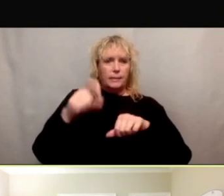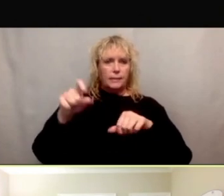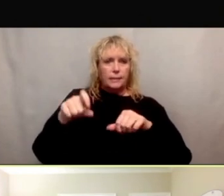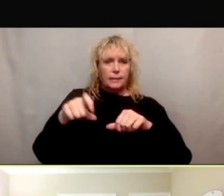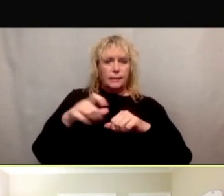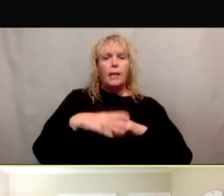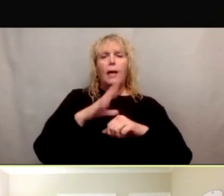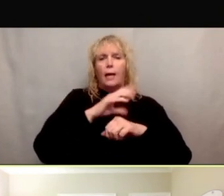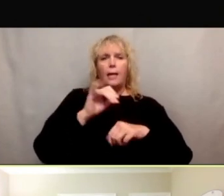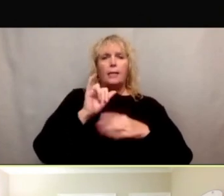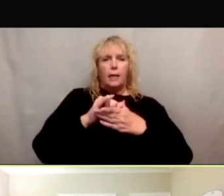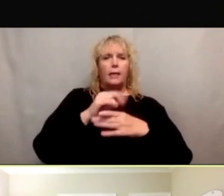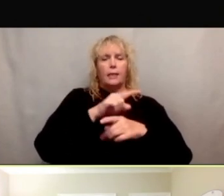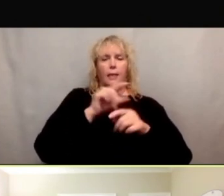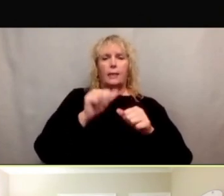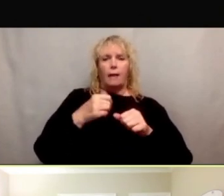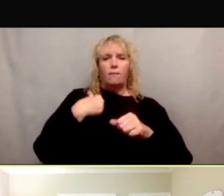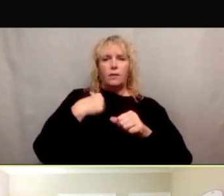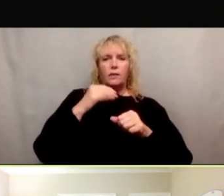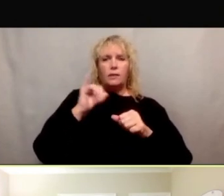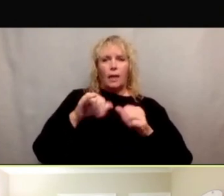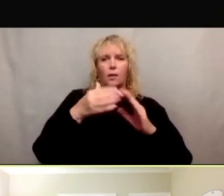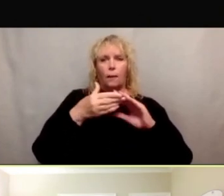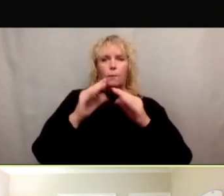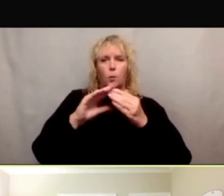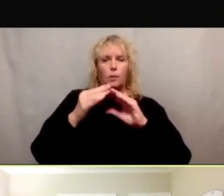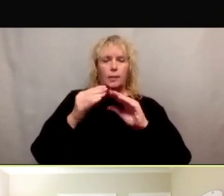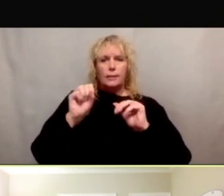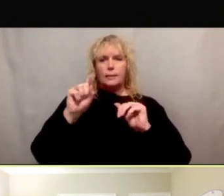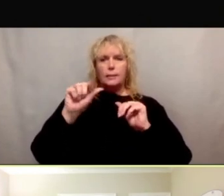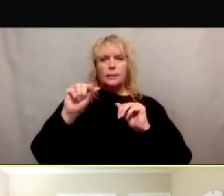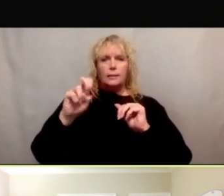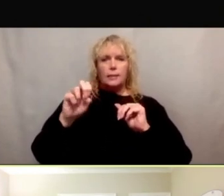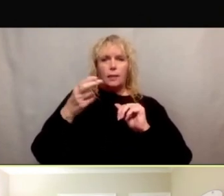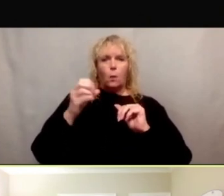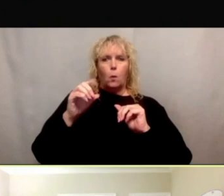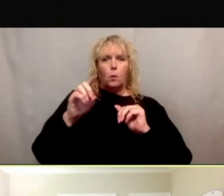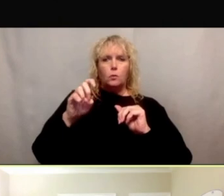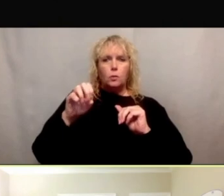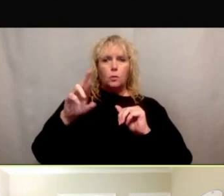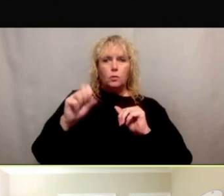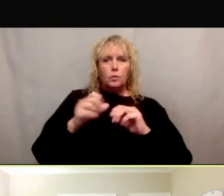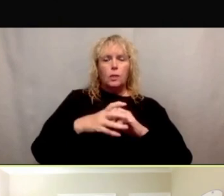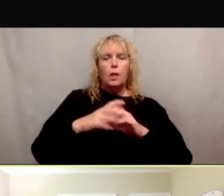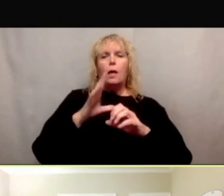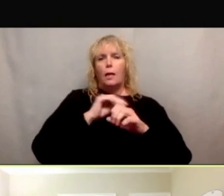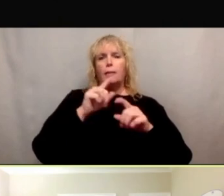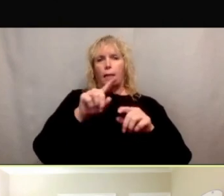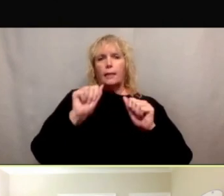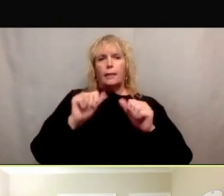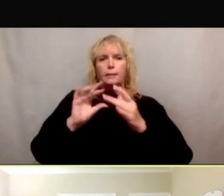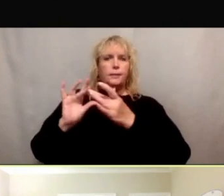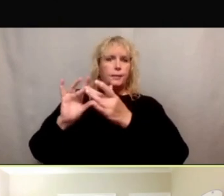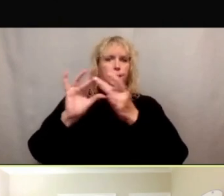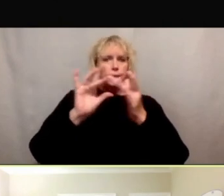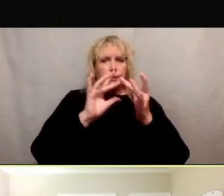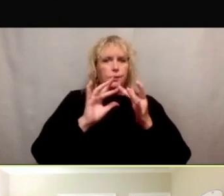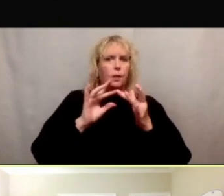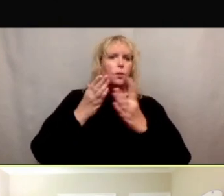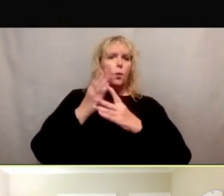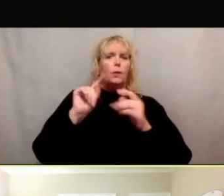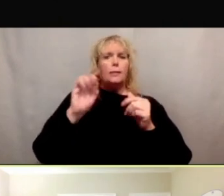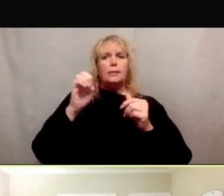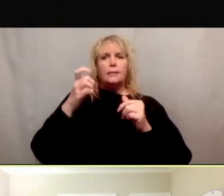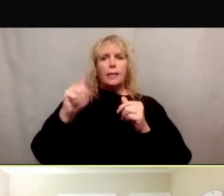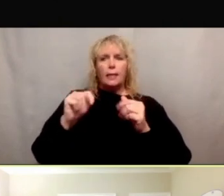the community stakeholders going door to door, contacting members of the community by text message and by phone. So you're